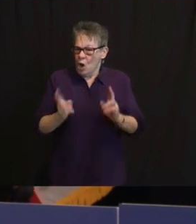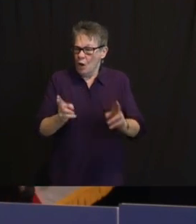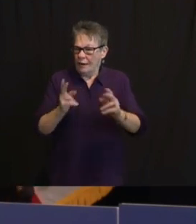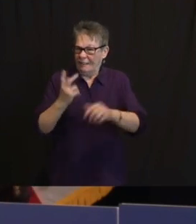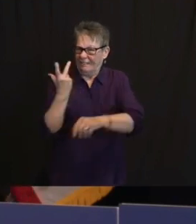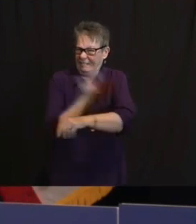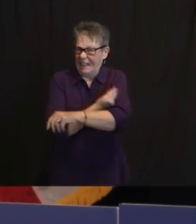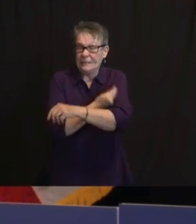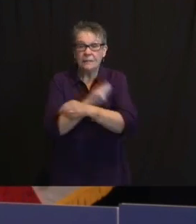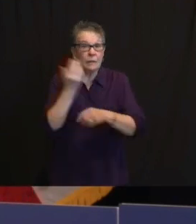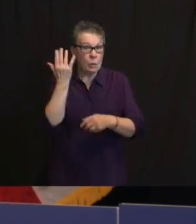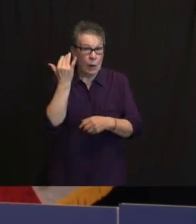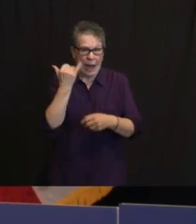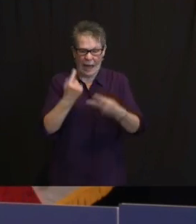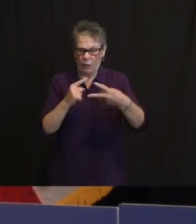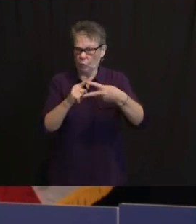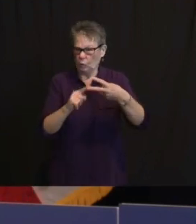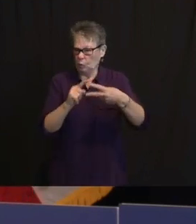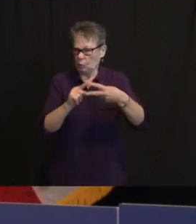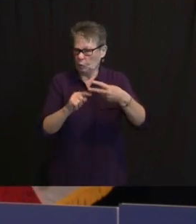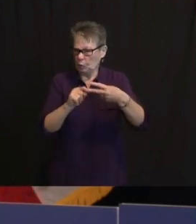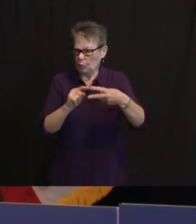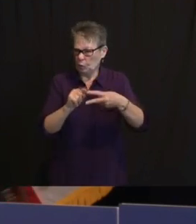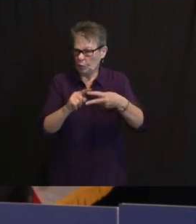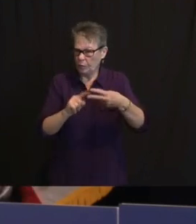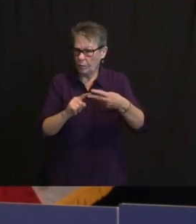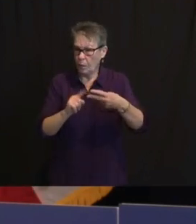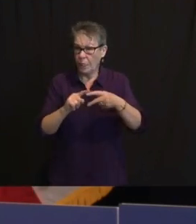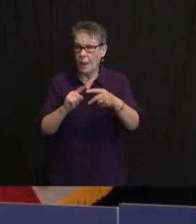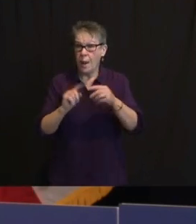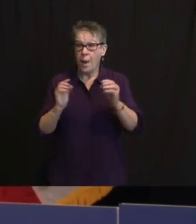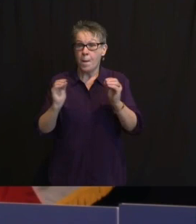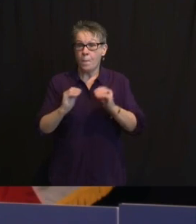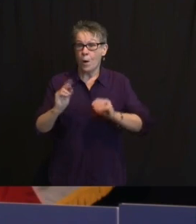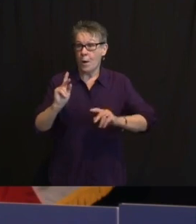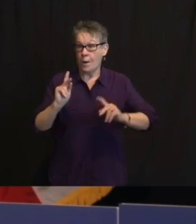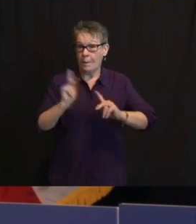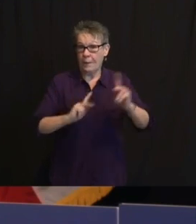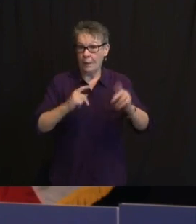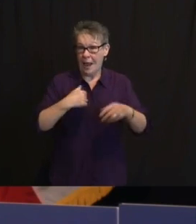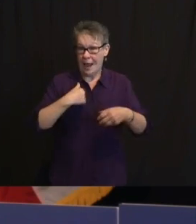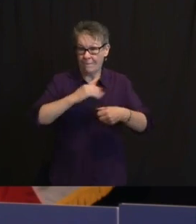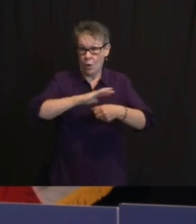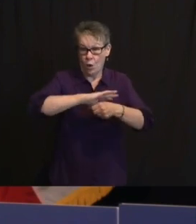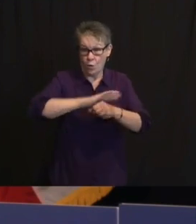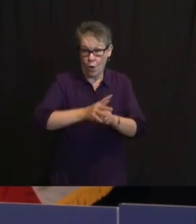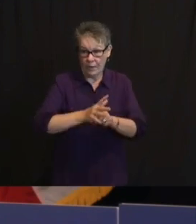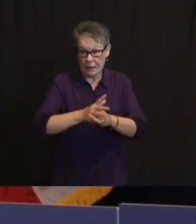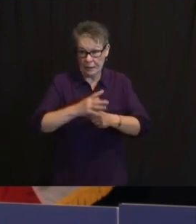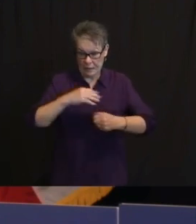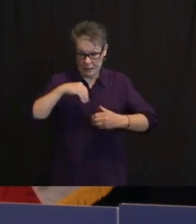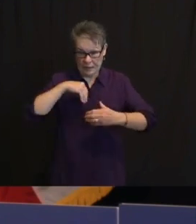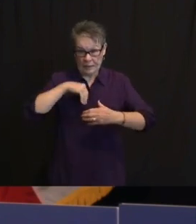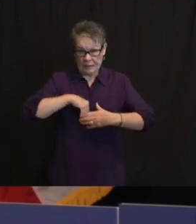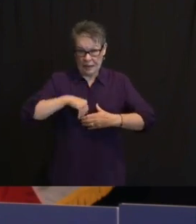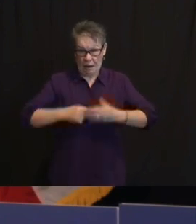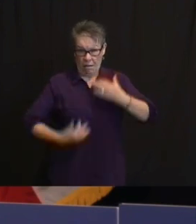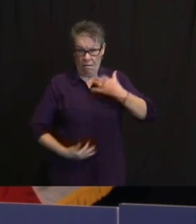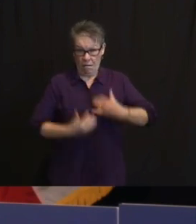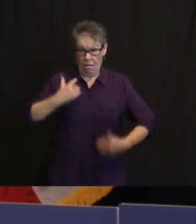WHO ARE INFECTED, WHO HAVE SARS-CoV-2, THAT VIRUS RUNNING AROUND IN THEIR BODY AT ANY GIVEN A TIME, THEY'RE ALL